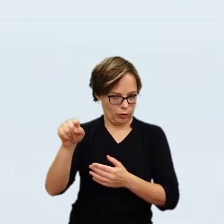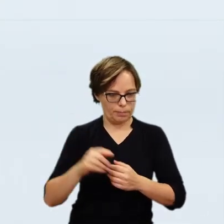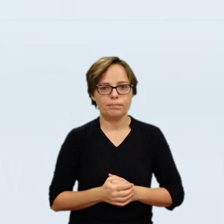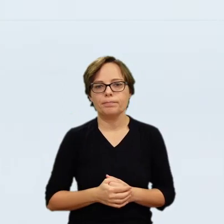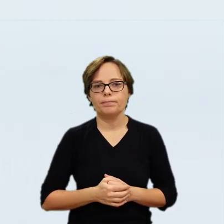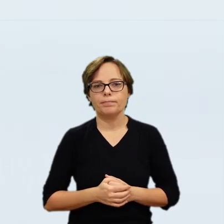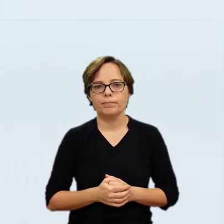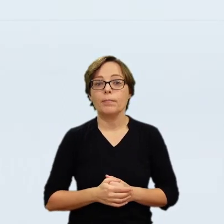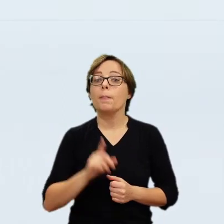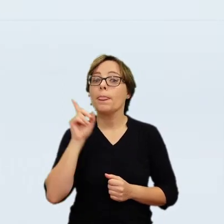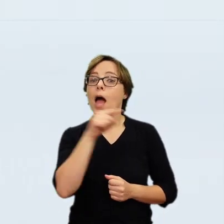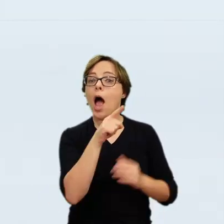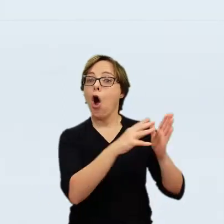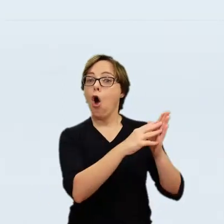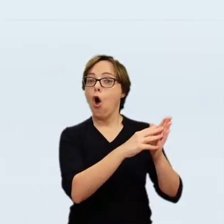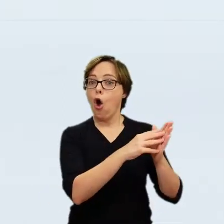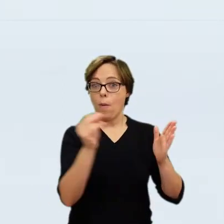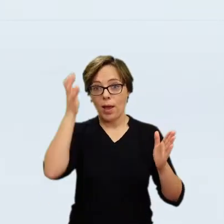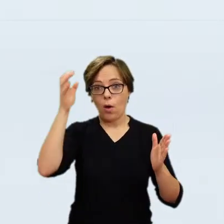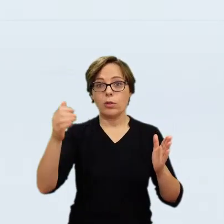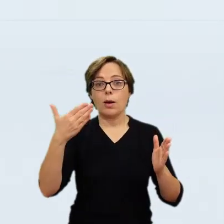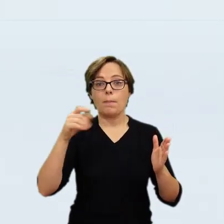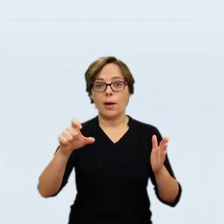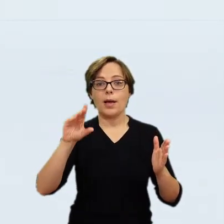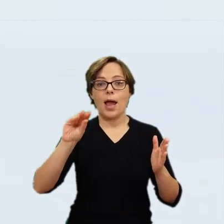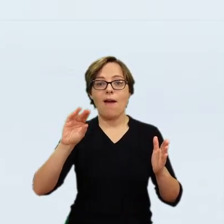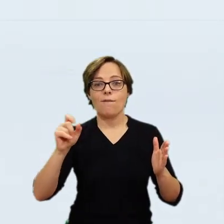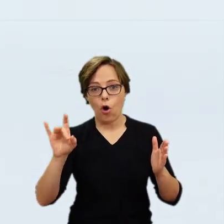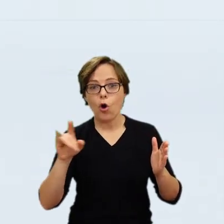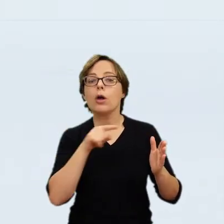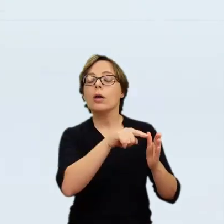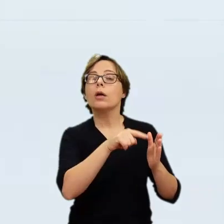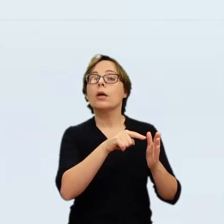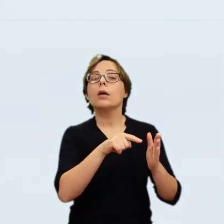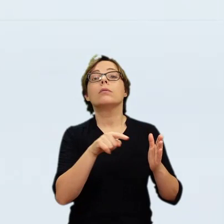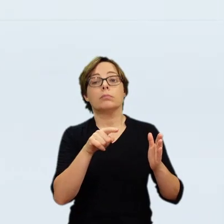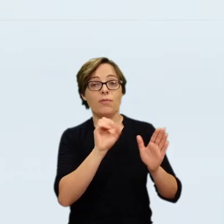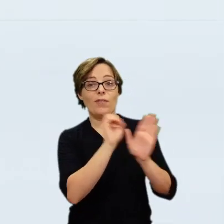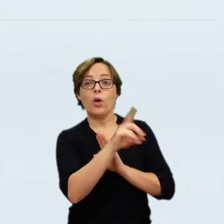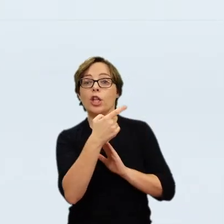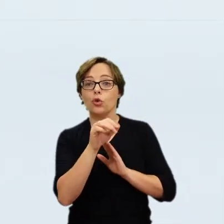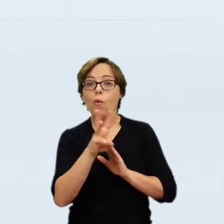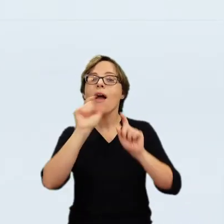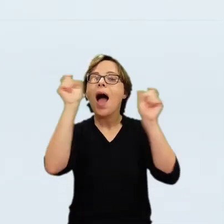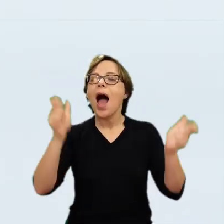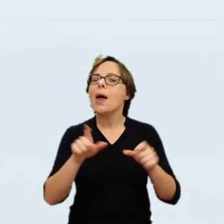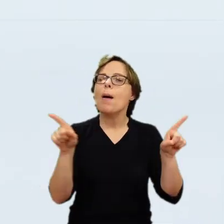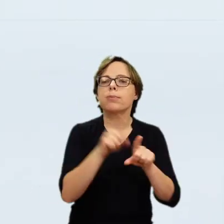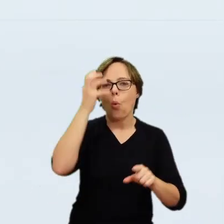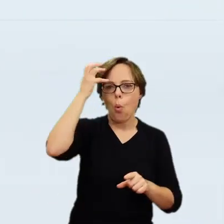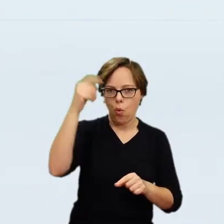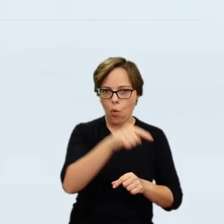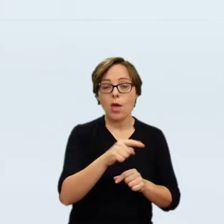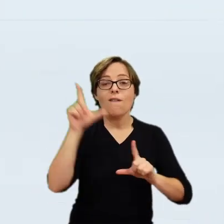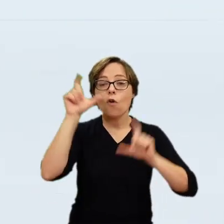how the night watch moved from the Rijksmuseum to the Stedelijk, this is how it was transported. And I think it's one of the very